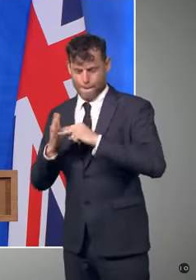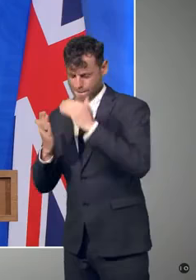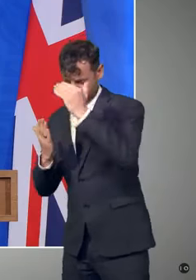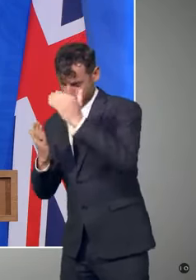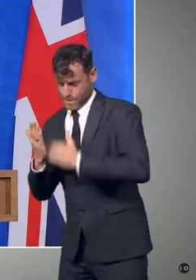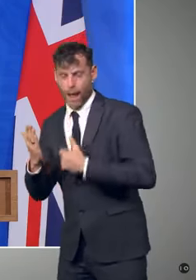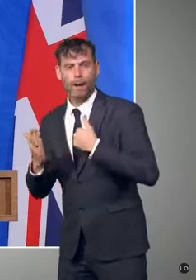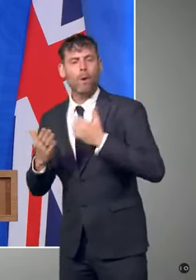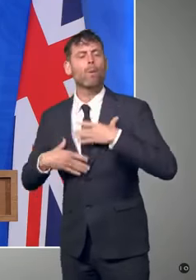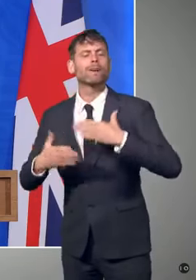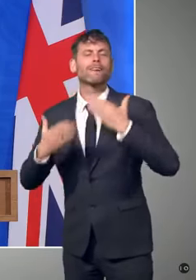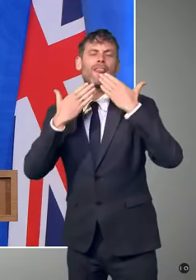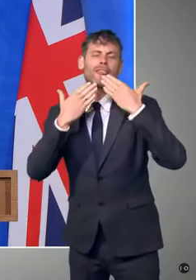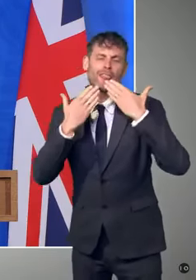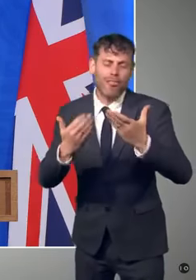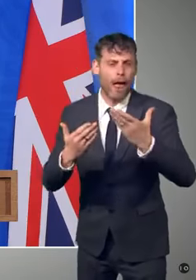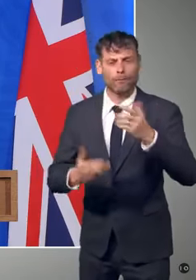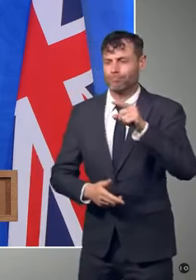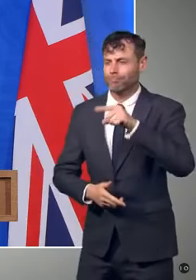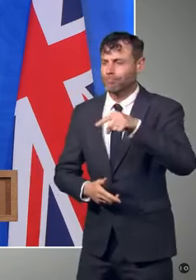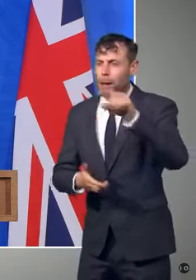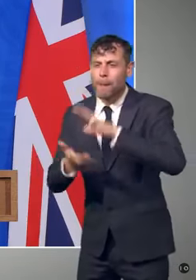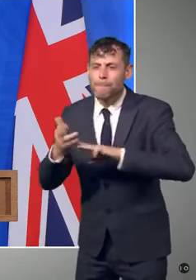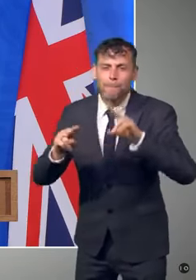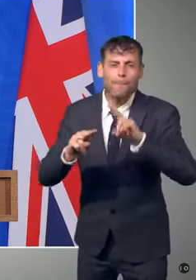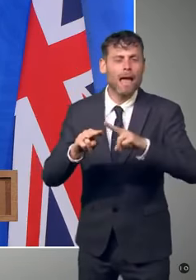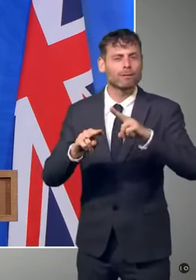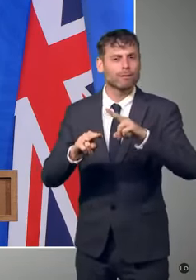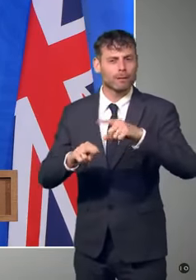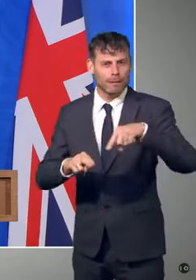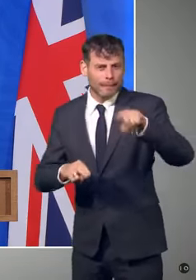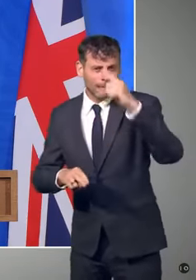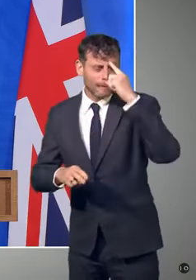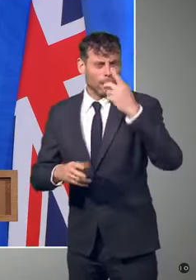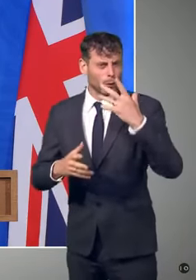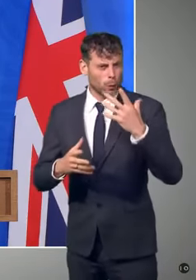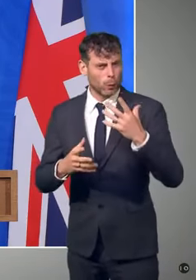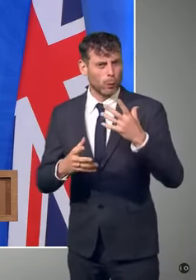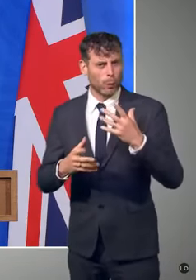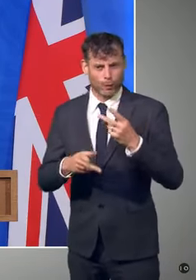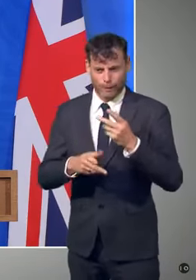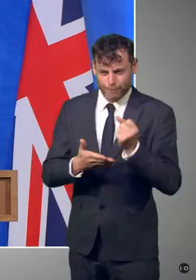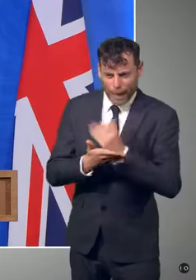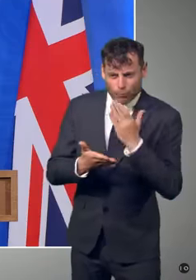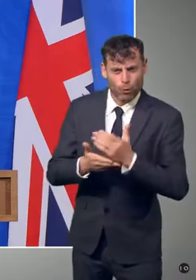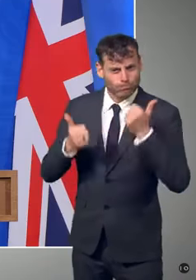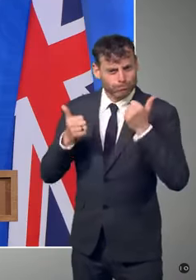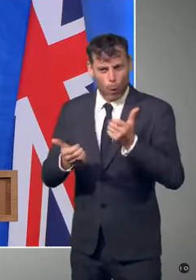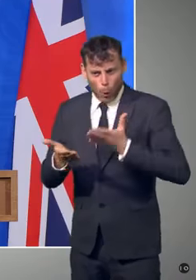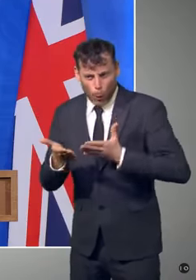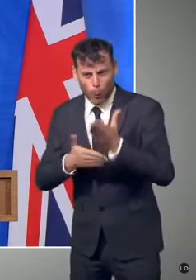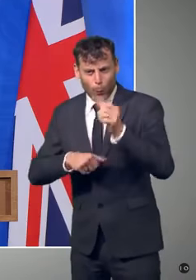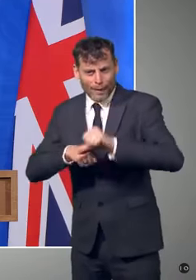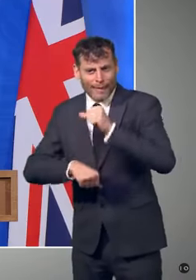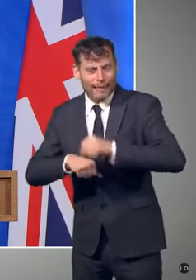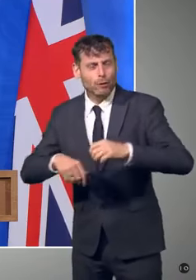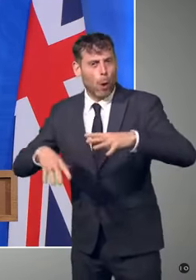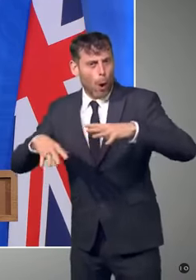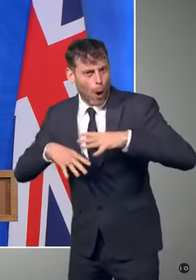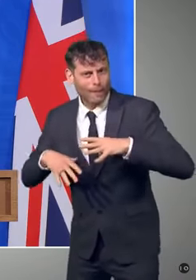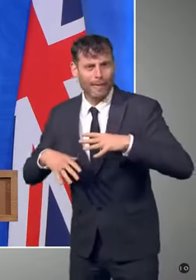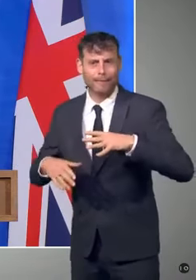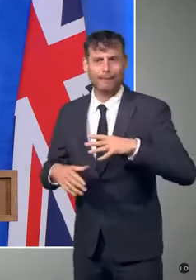help test pupils through the Easter holidays, and to encourage you to keep testing them twice a week